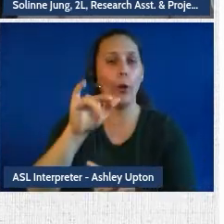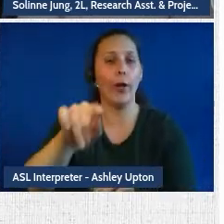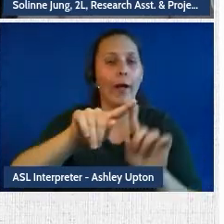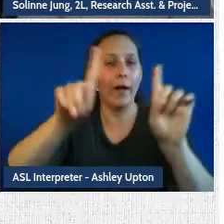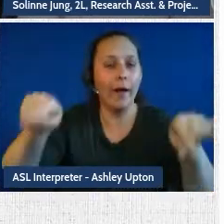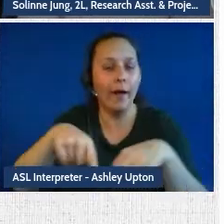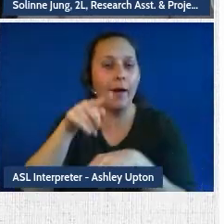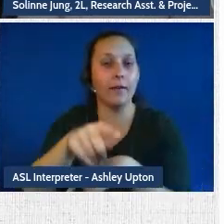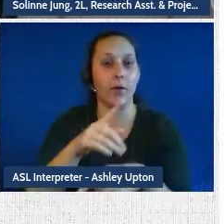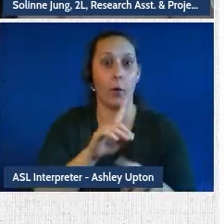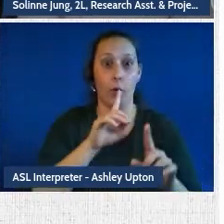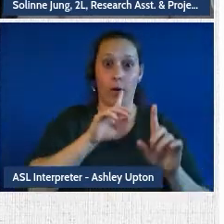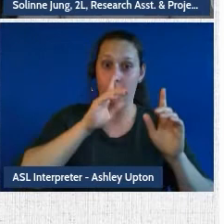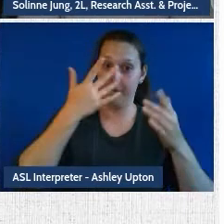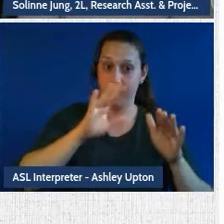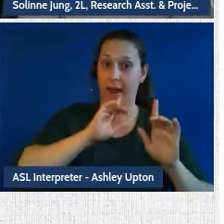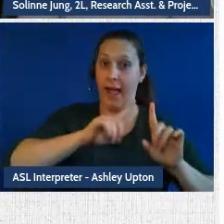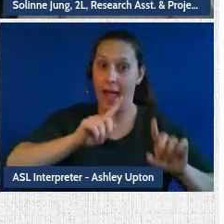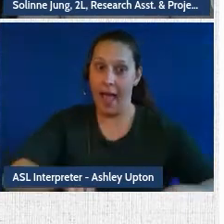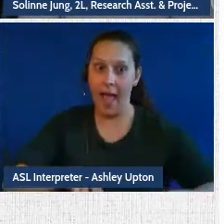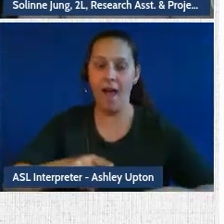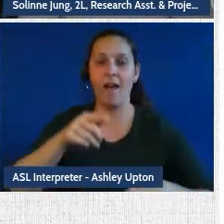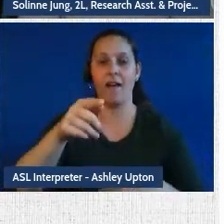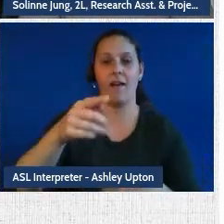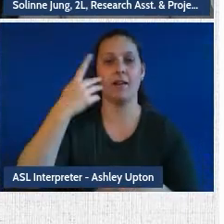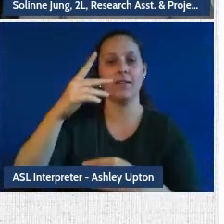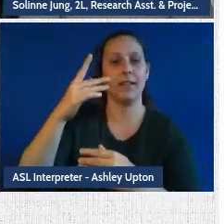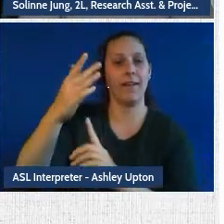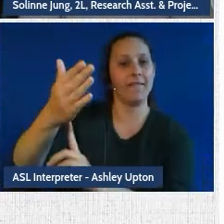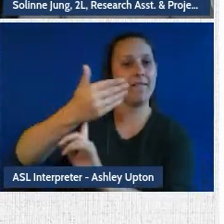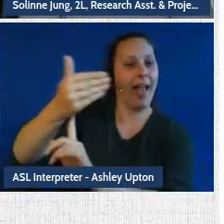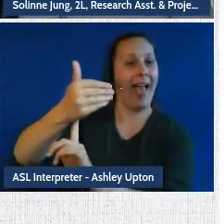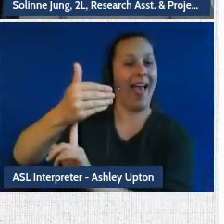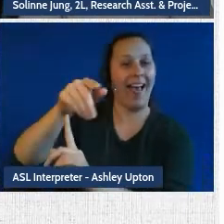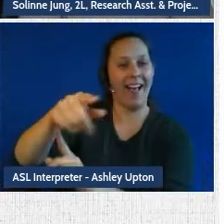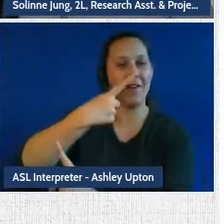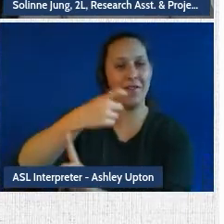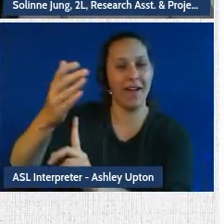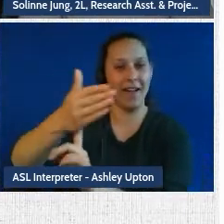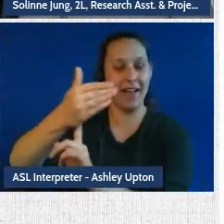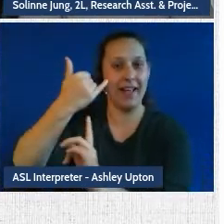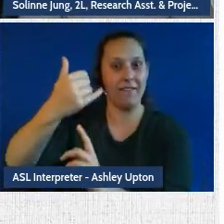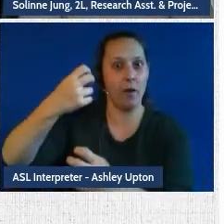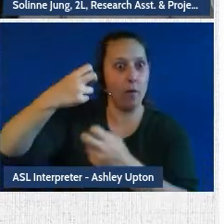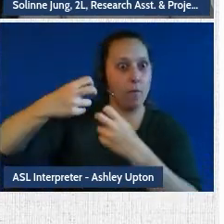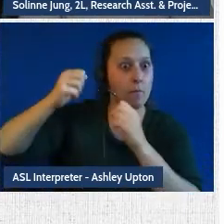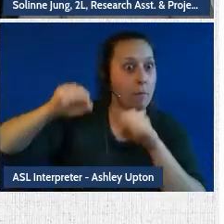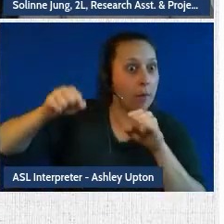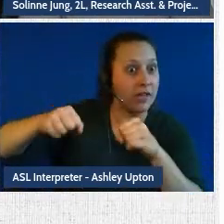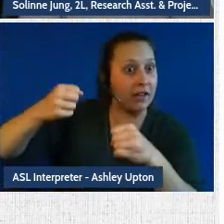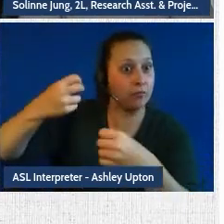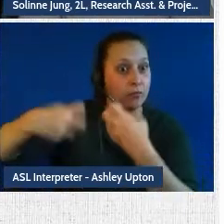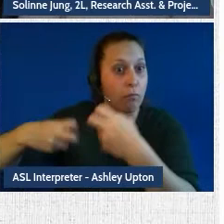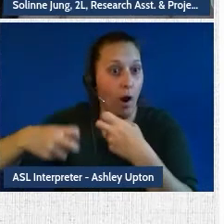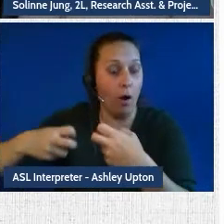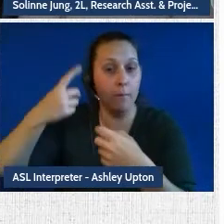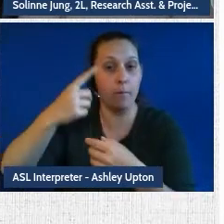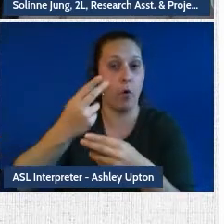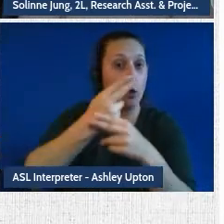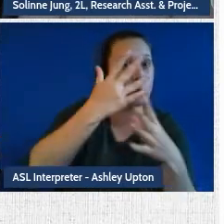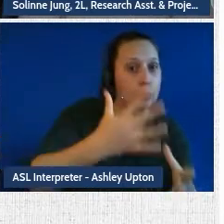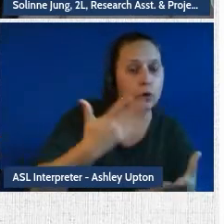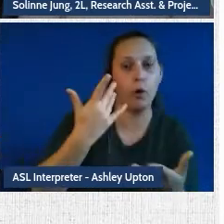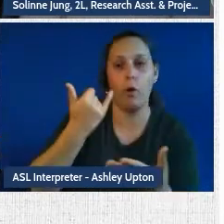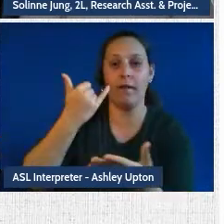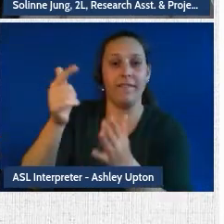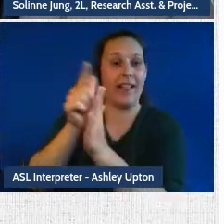questionnaire, based on the user's answers, the output would flag those potentially problematic issues to the user, as well as provide relevant legal